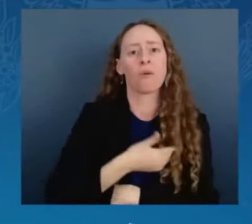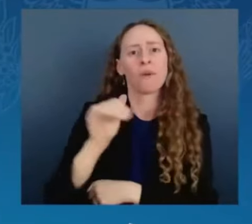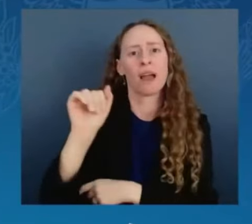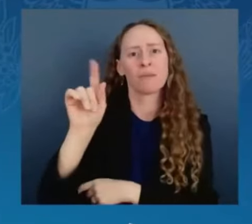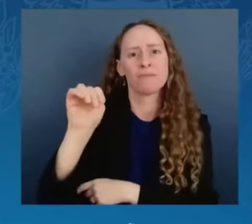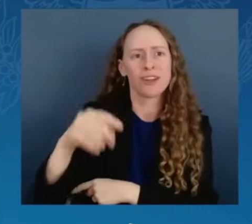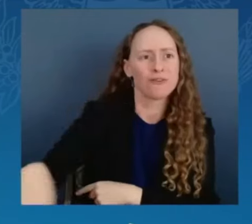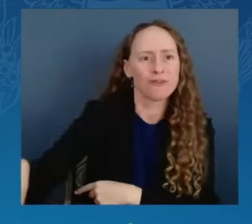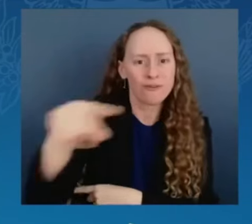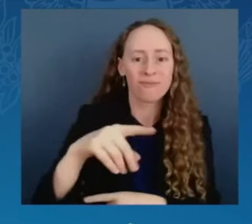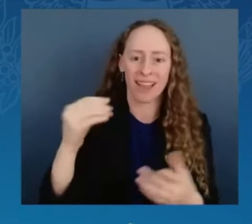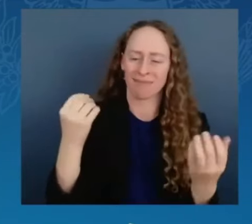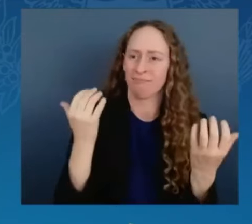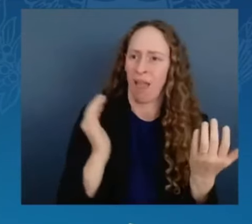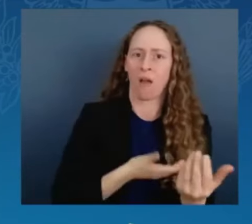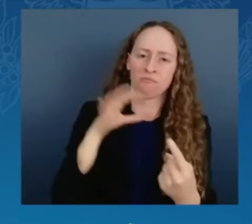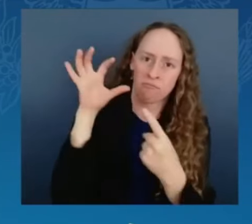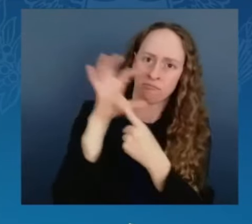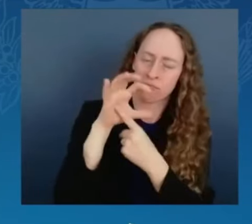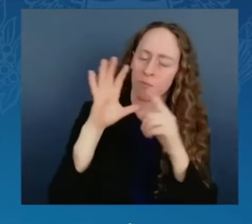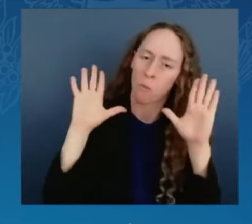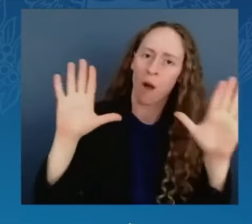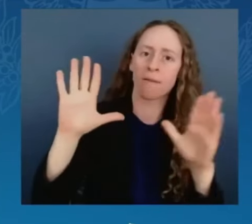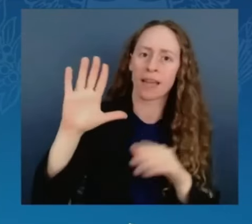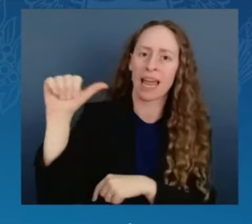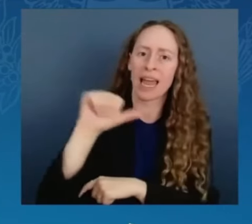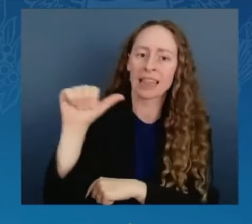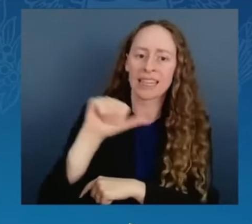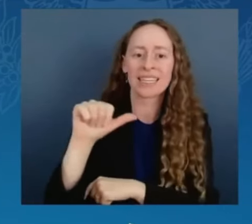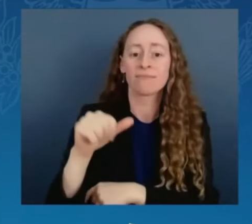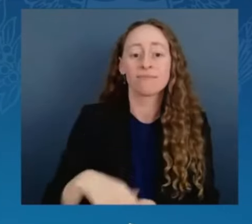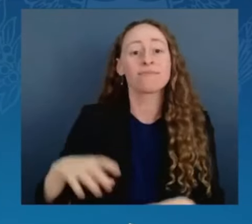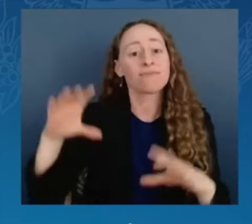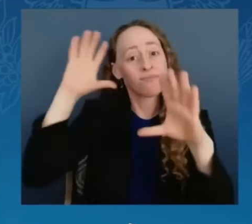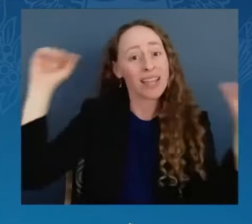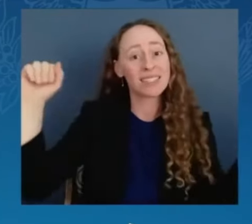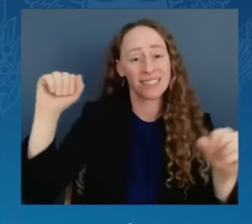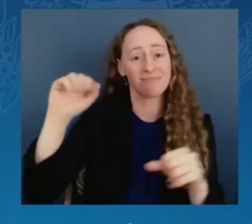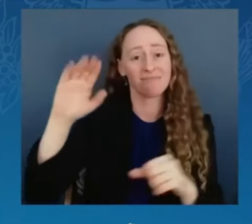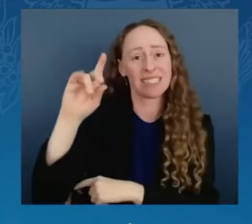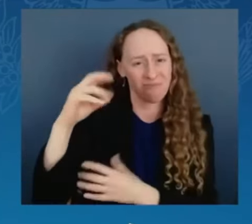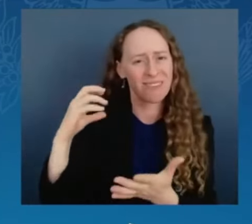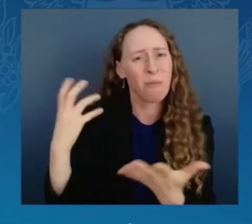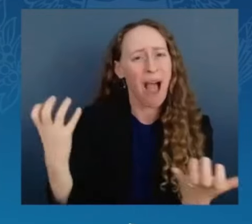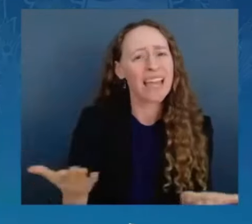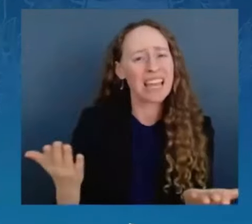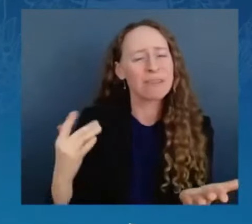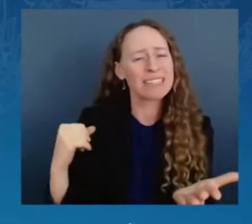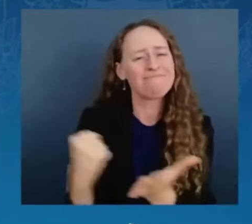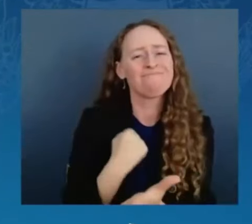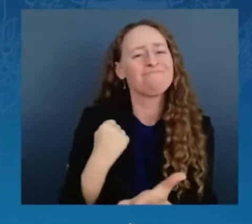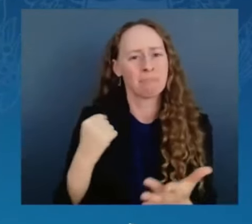Our president, Joe Biden, wanted to be here today. He is feeling much better and recovering fast, and he looks forward to getting back on the road.